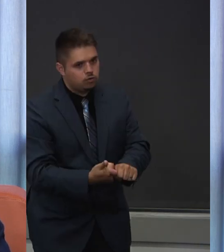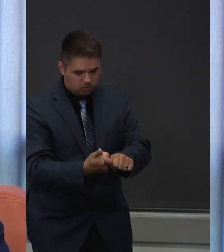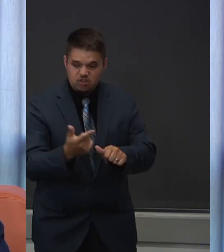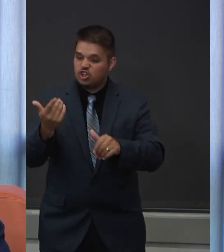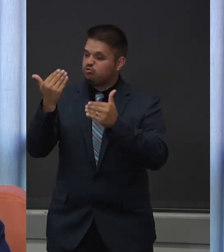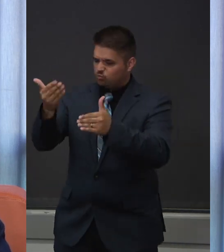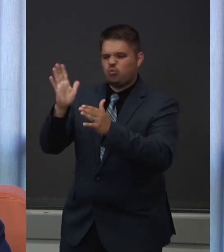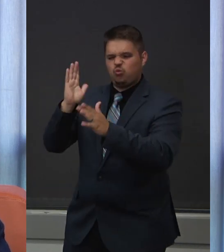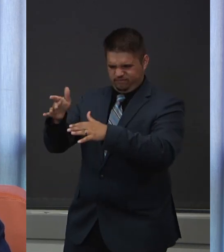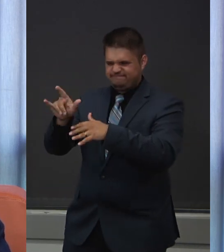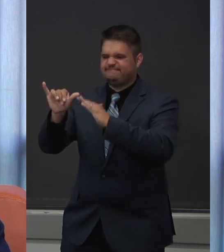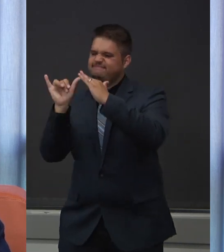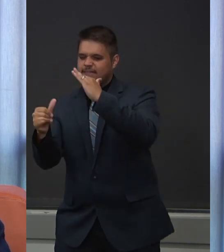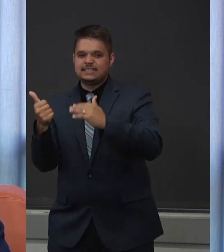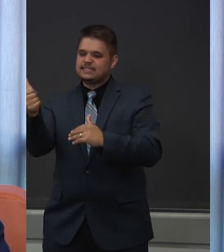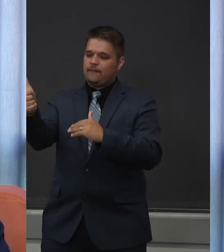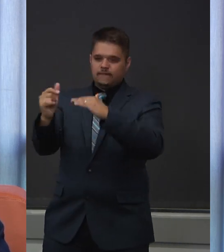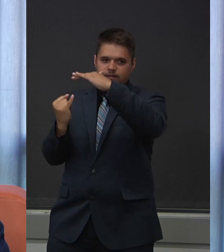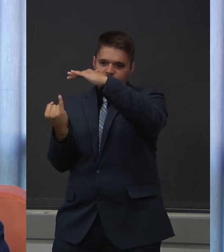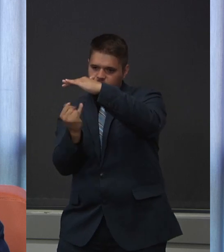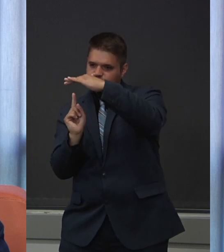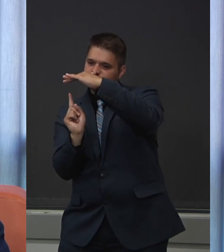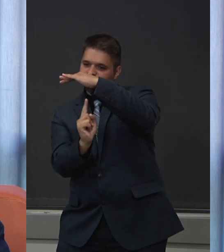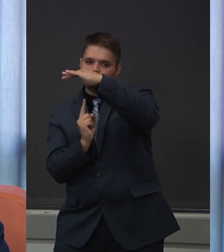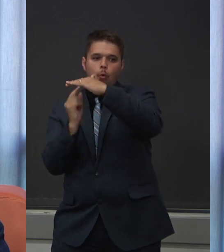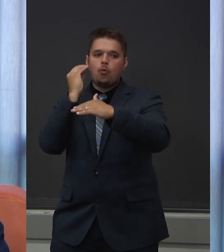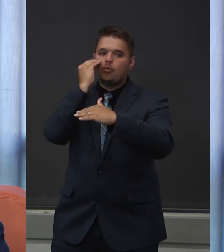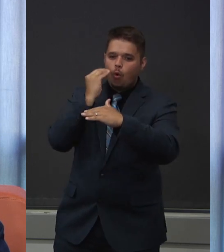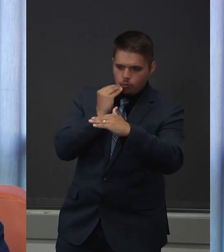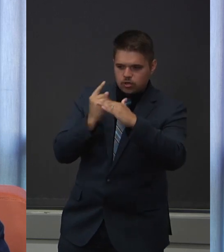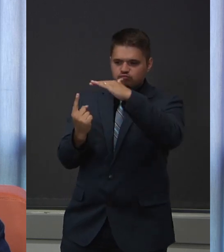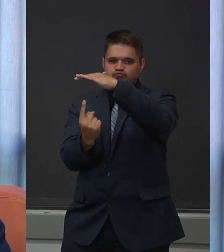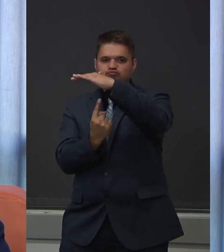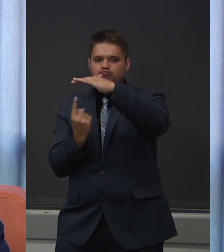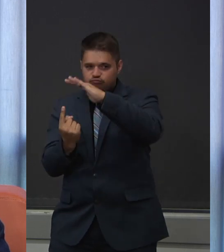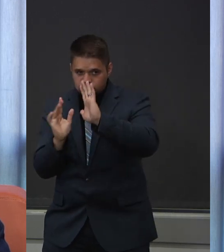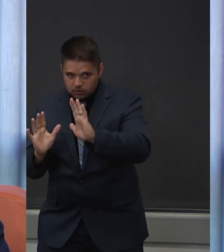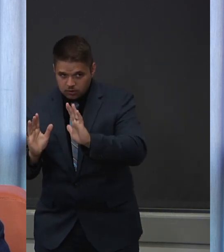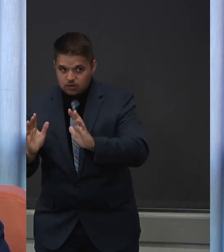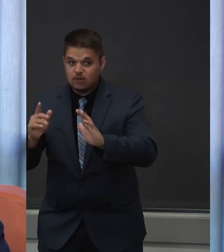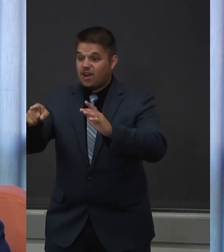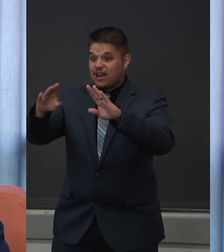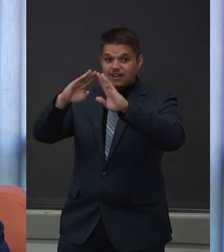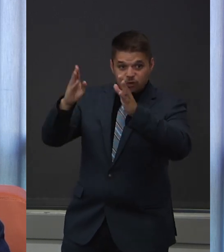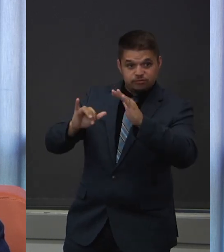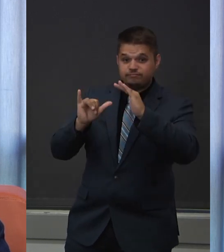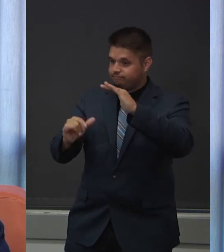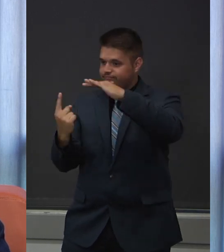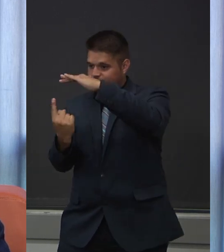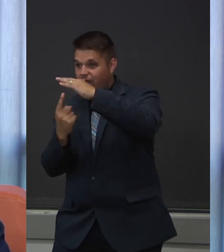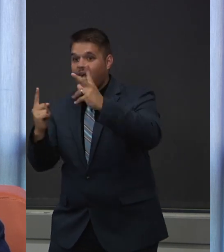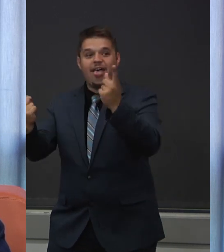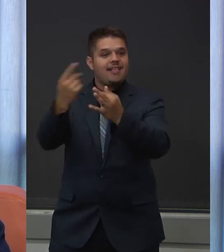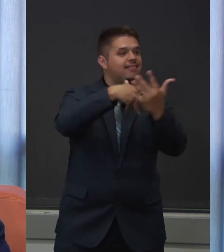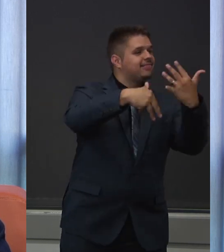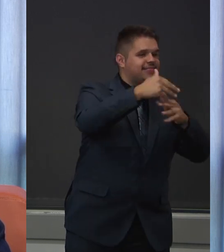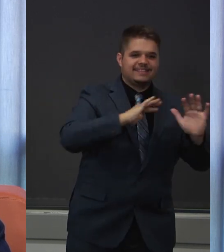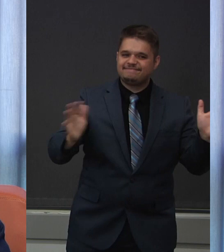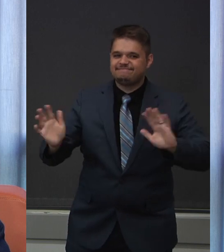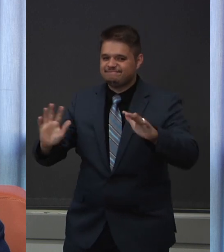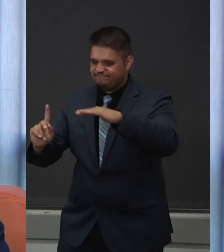staying at home, really minimizing any contact with even your household members for at least 10 days after that test